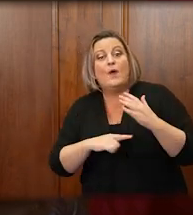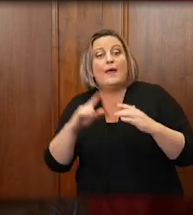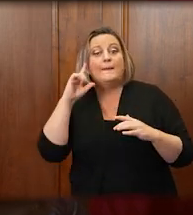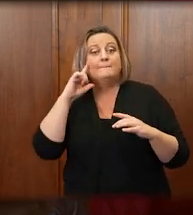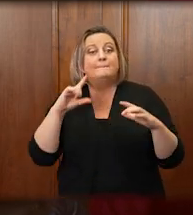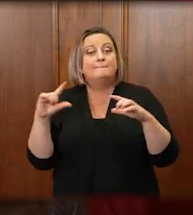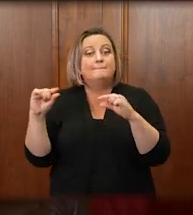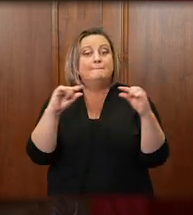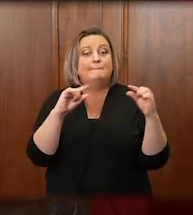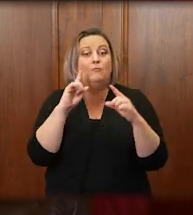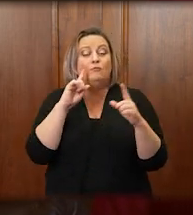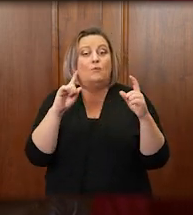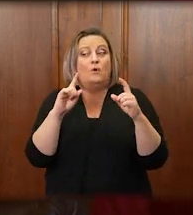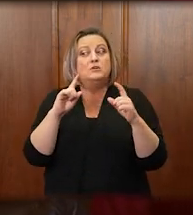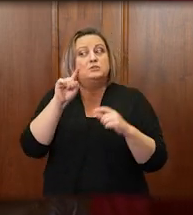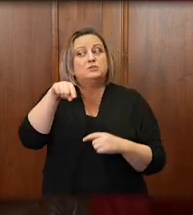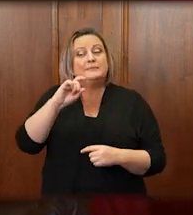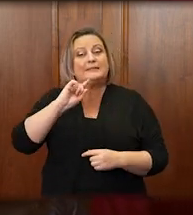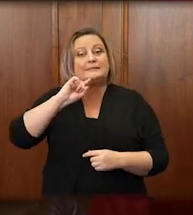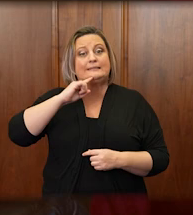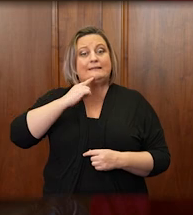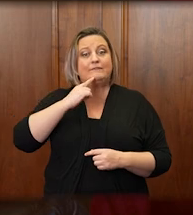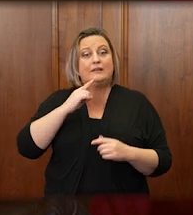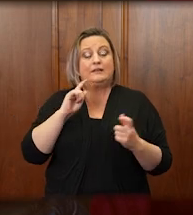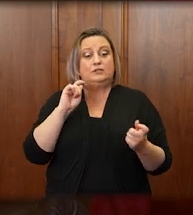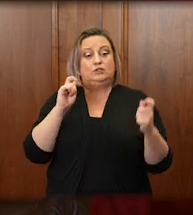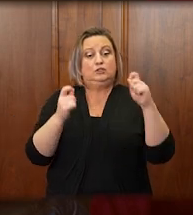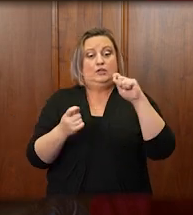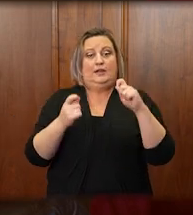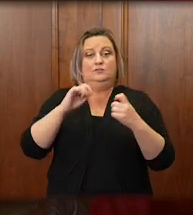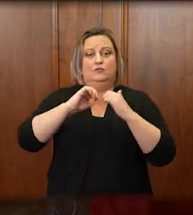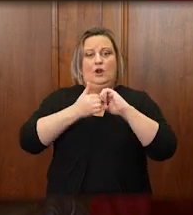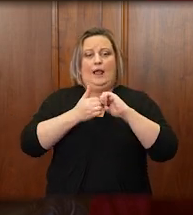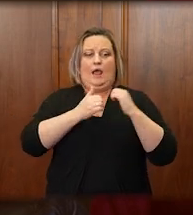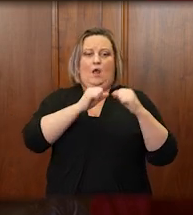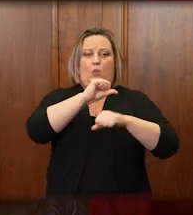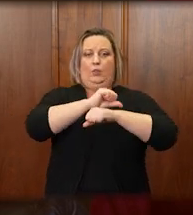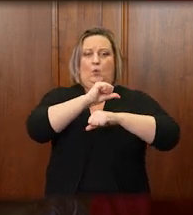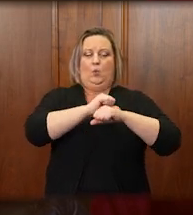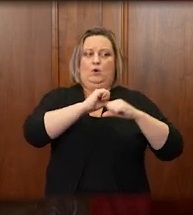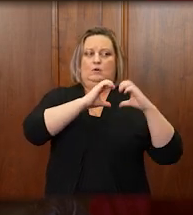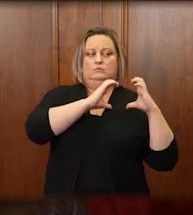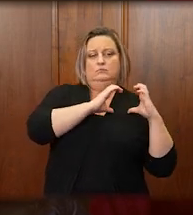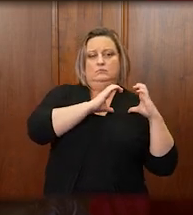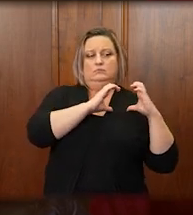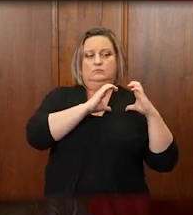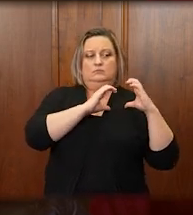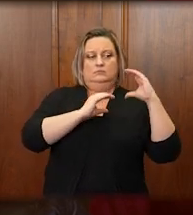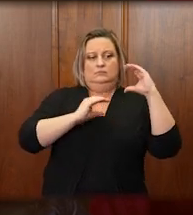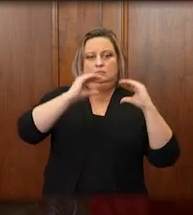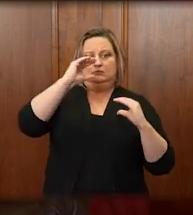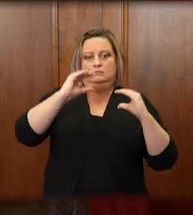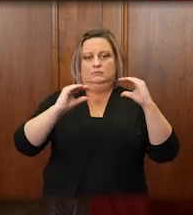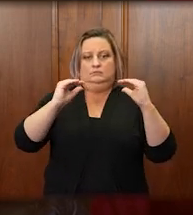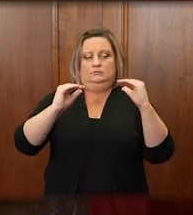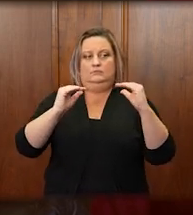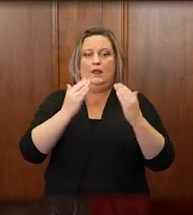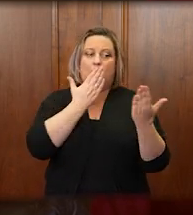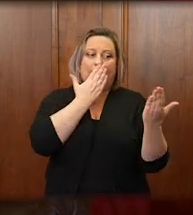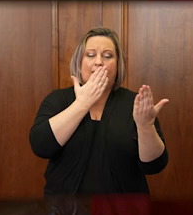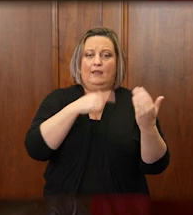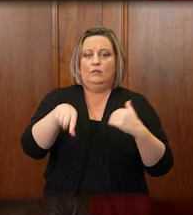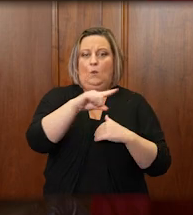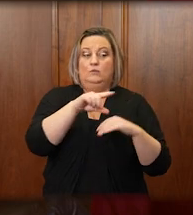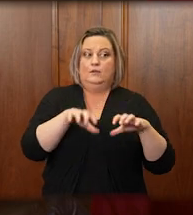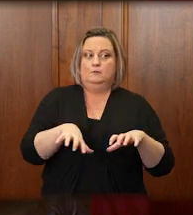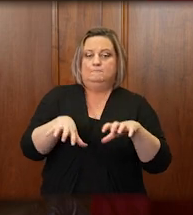there should be a significant increase in the overall workload the district judges have agreed to take on, and we thank them for stepping